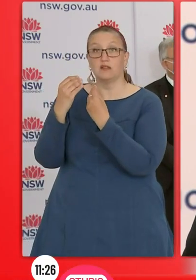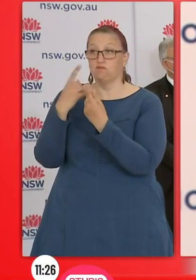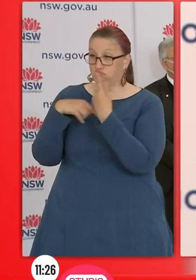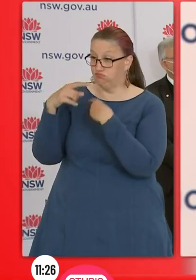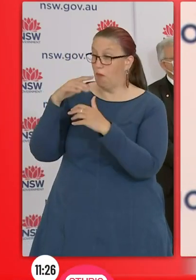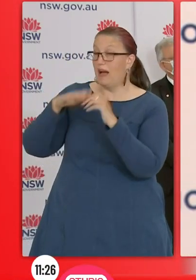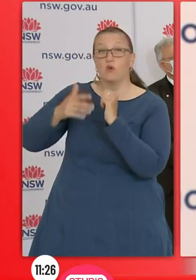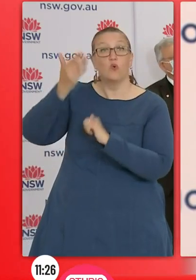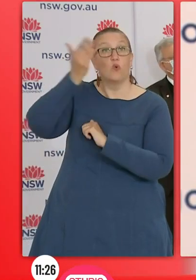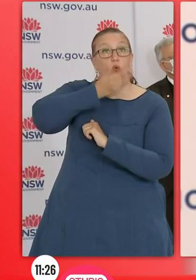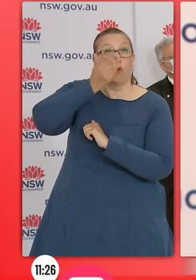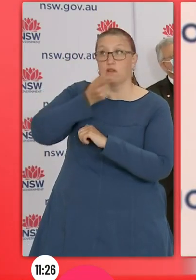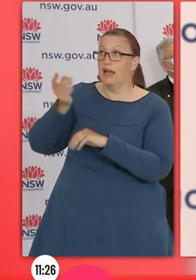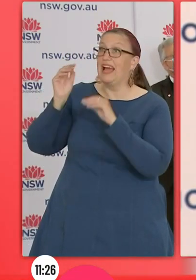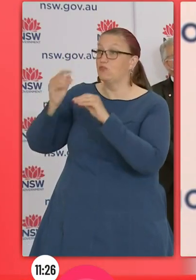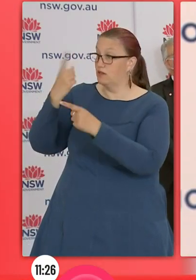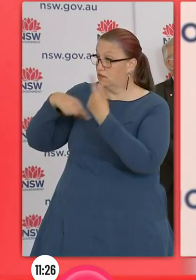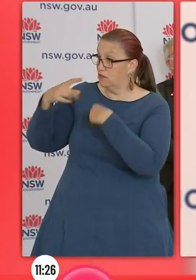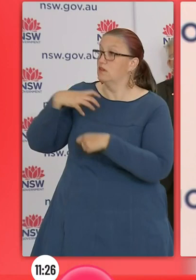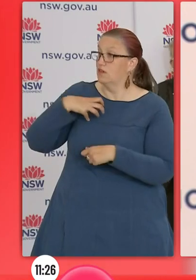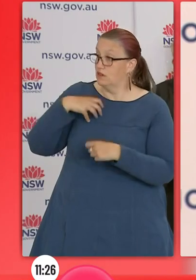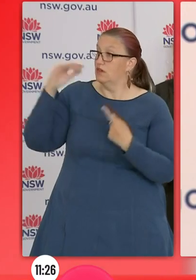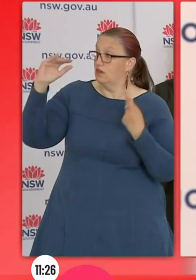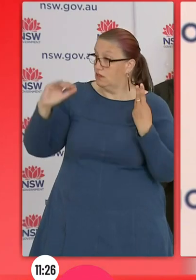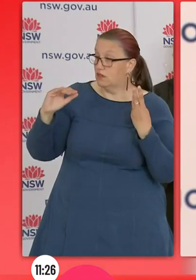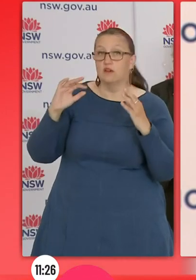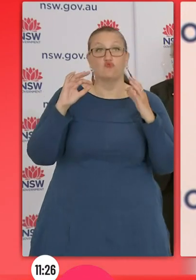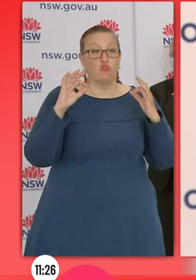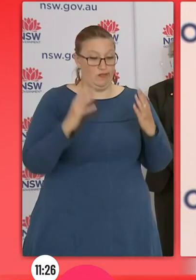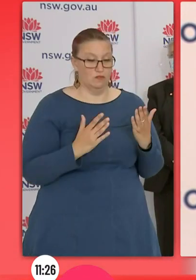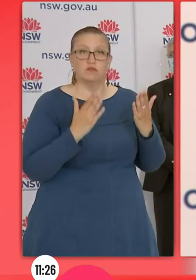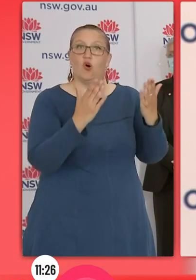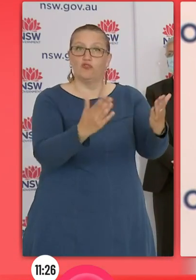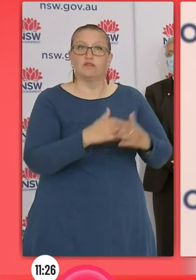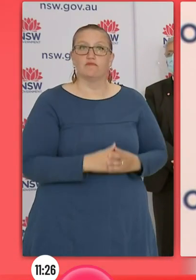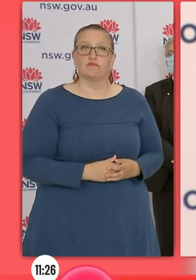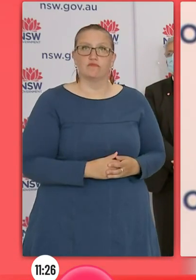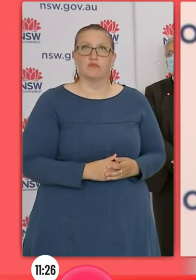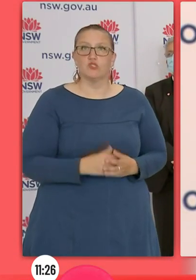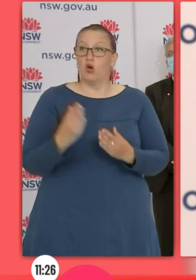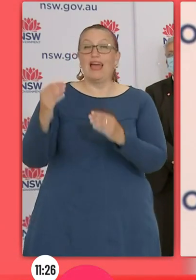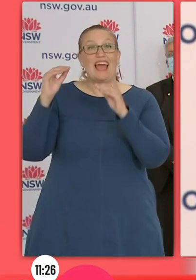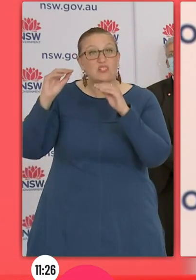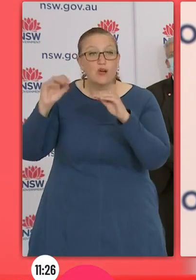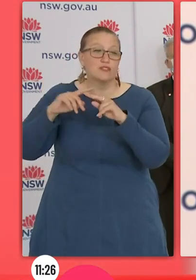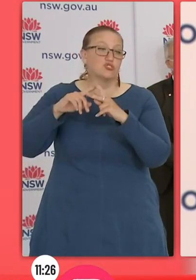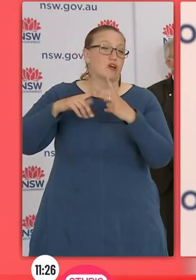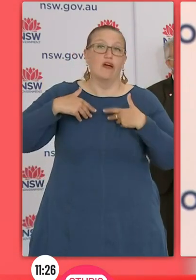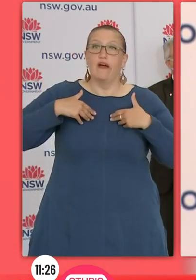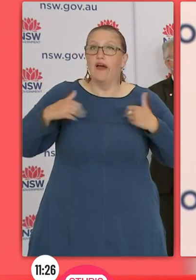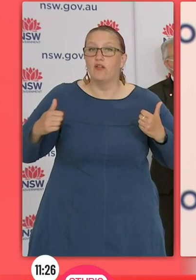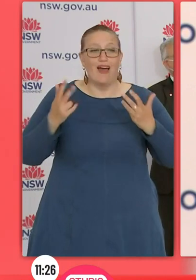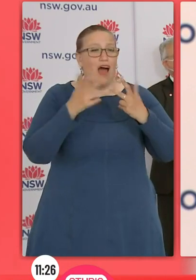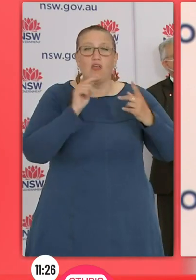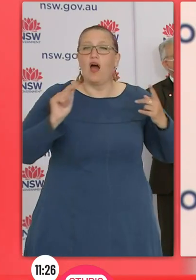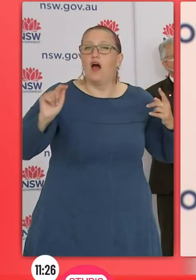made decisions. And this will be a similar approach. Stakeholders are coming forward with their suggestions, and the health advice is critical. But every state can assess its